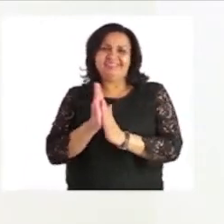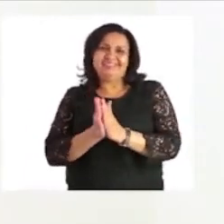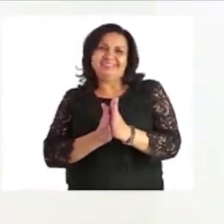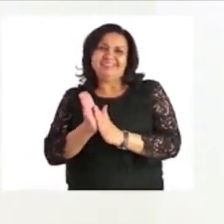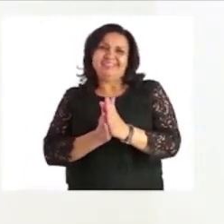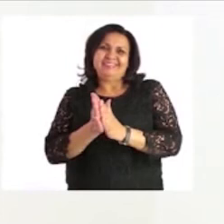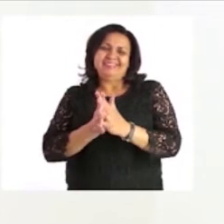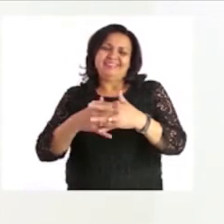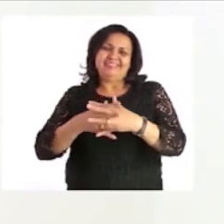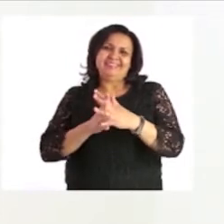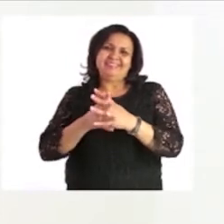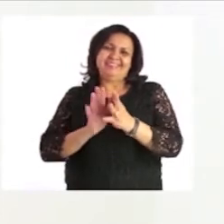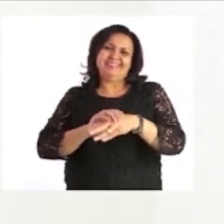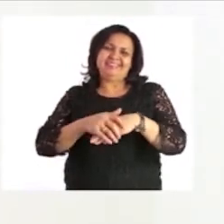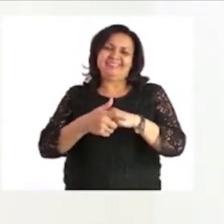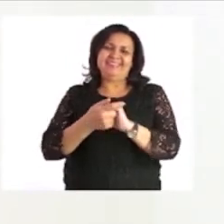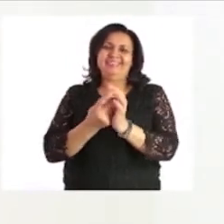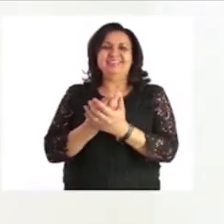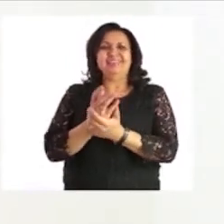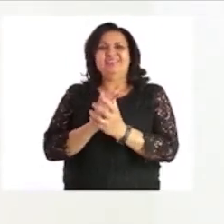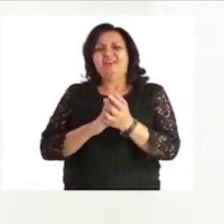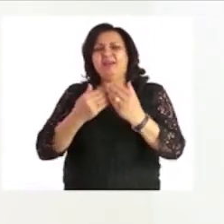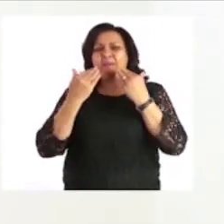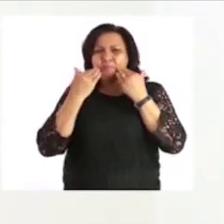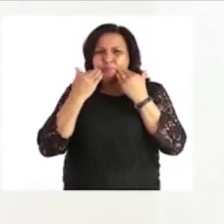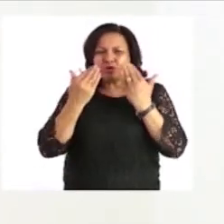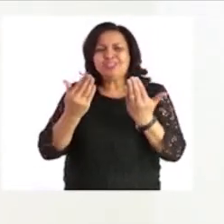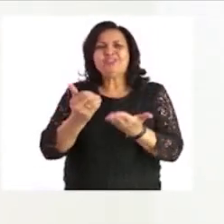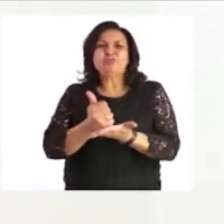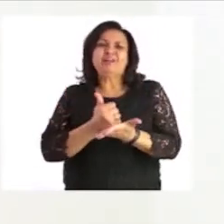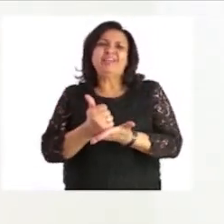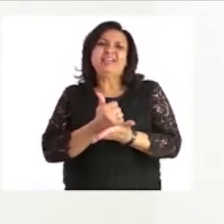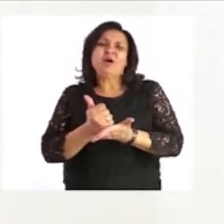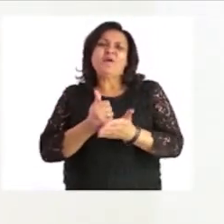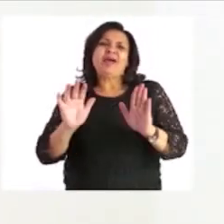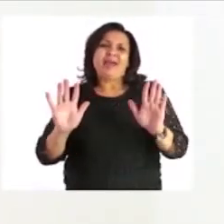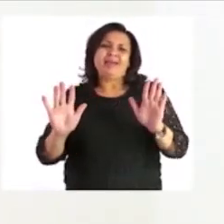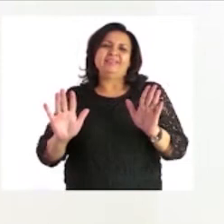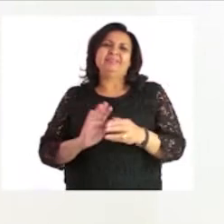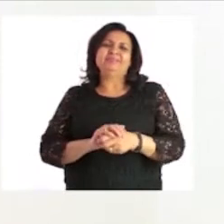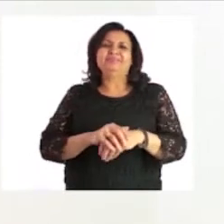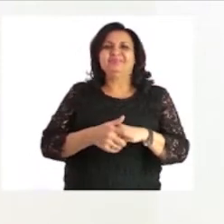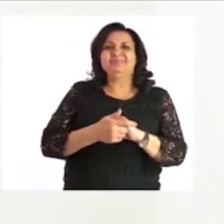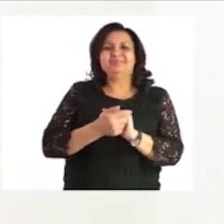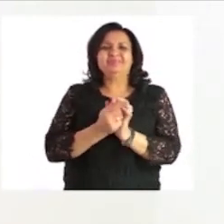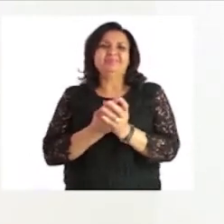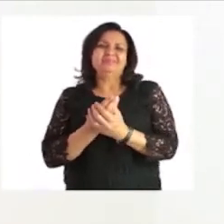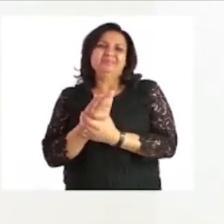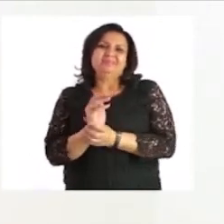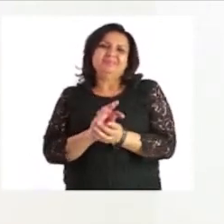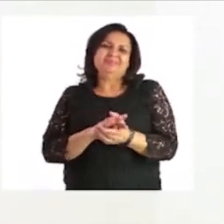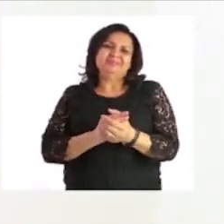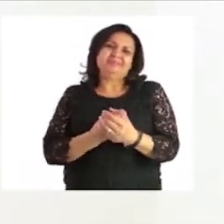It is very important to do so, so we can get rid of all the germs on our